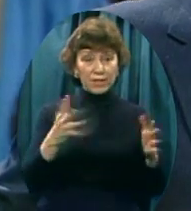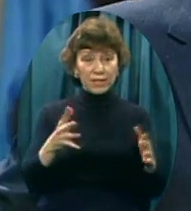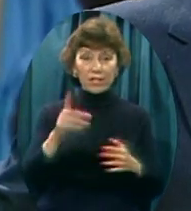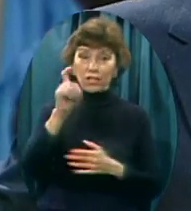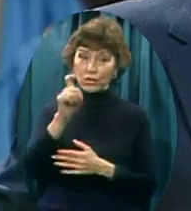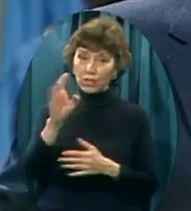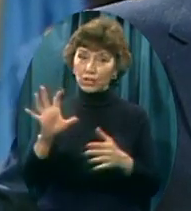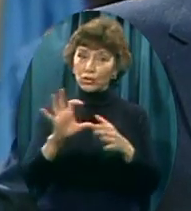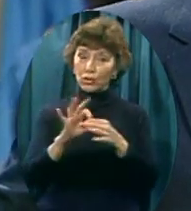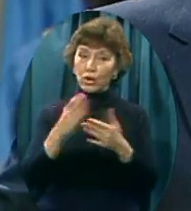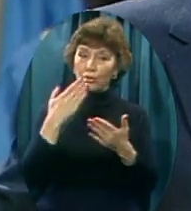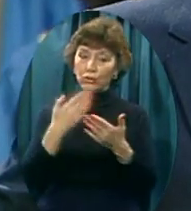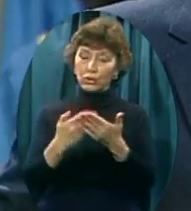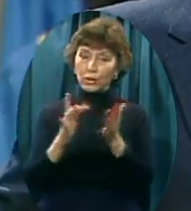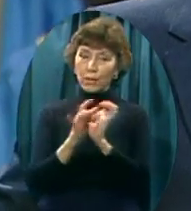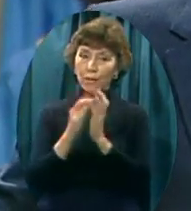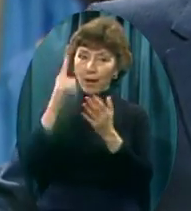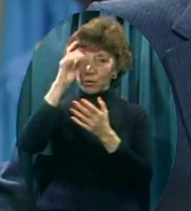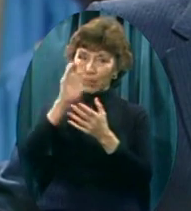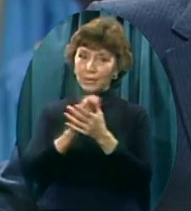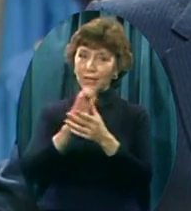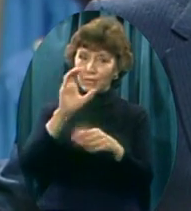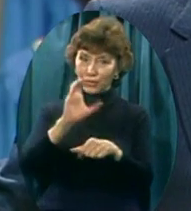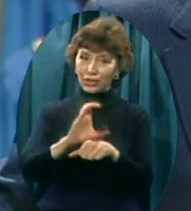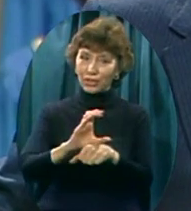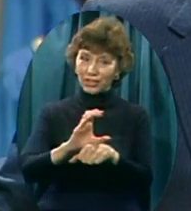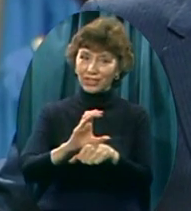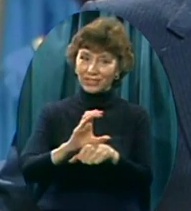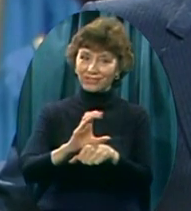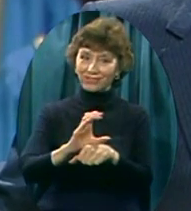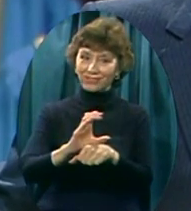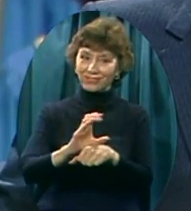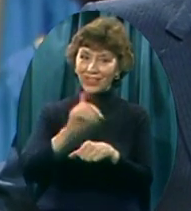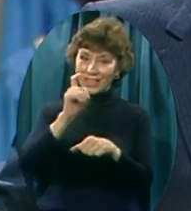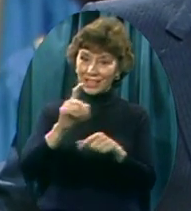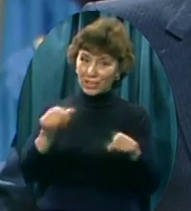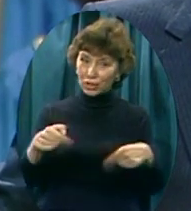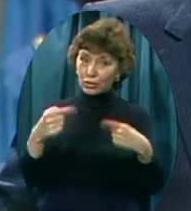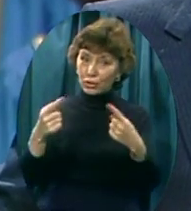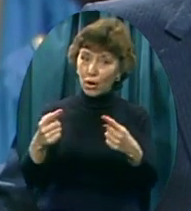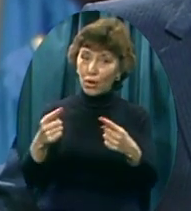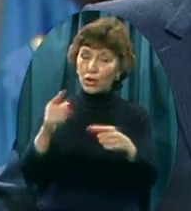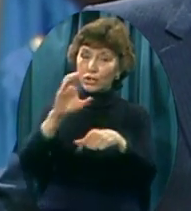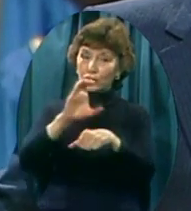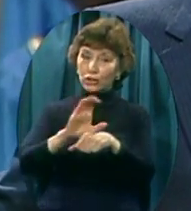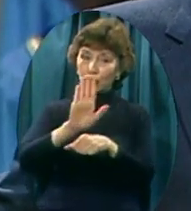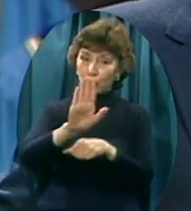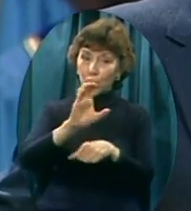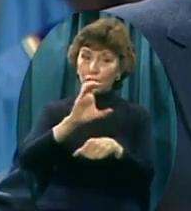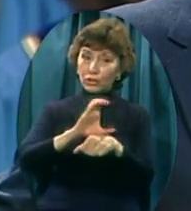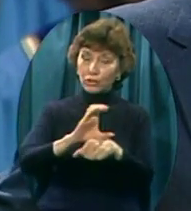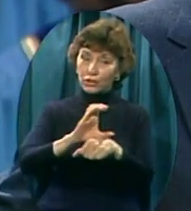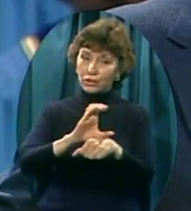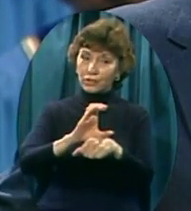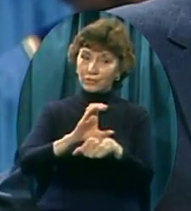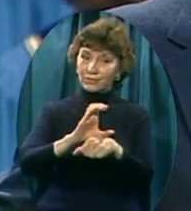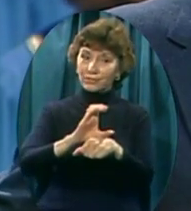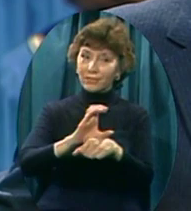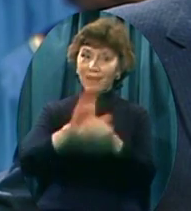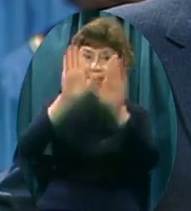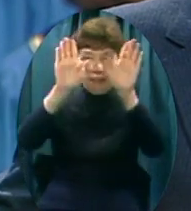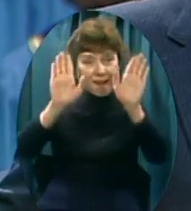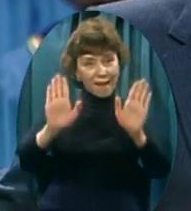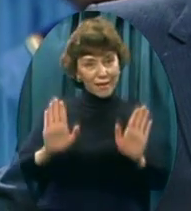like to be A member here We invite you to come Whatever your need is Right now If you have a personal need You need somebody To counsel with